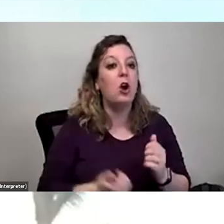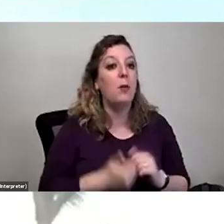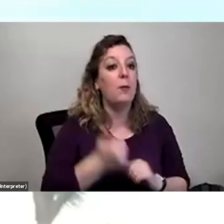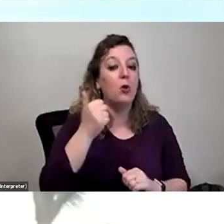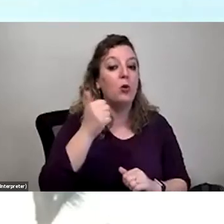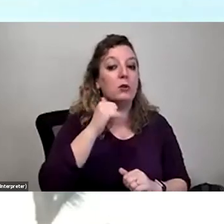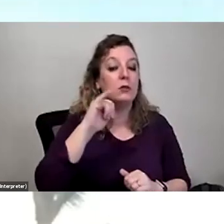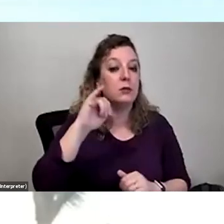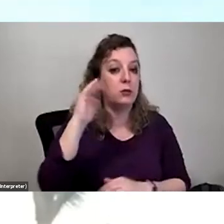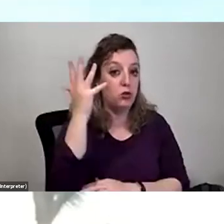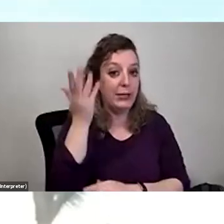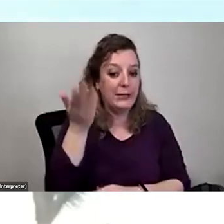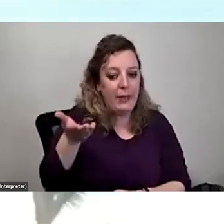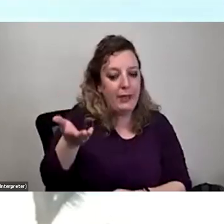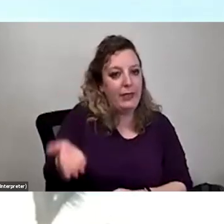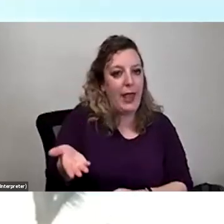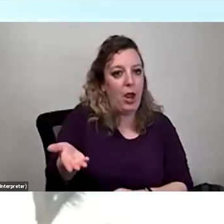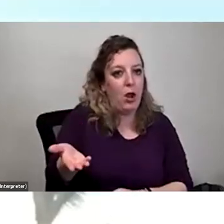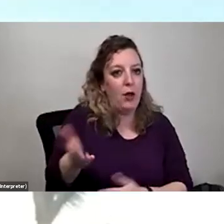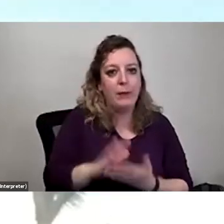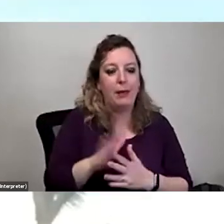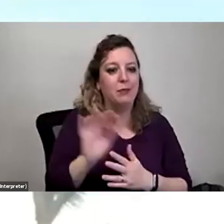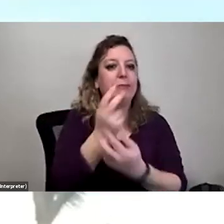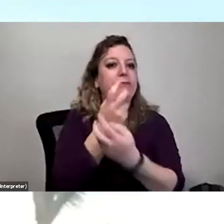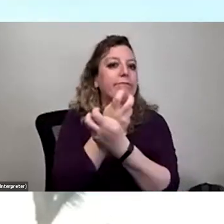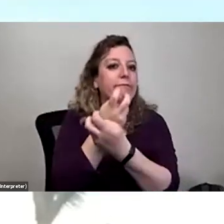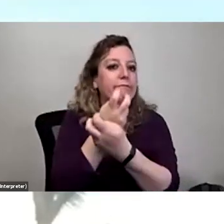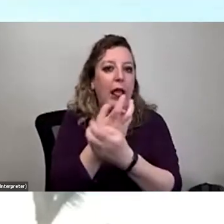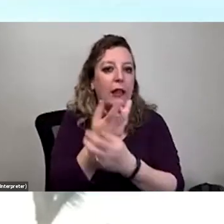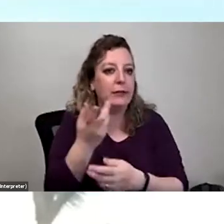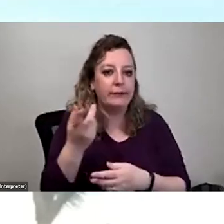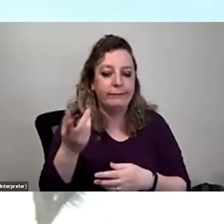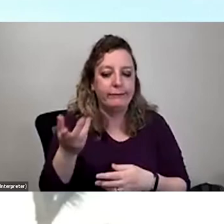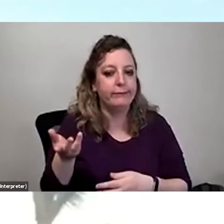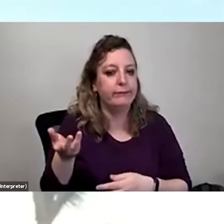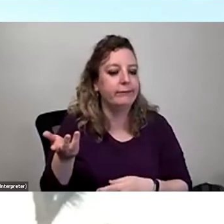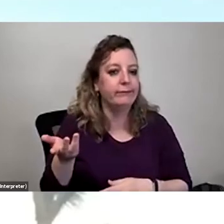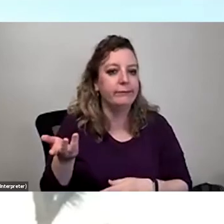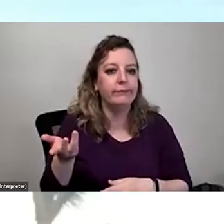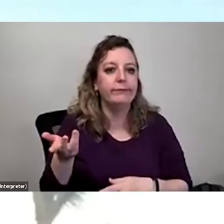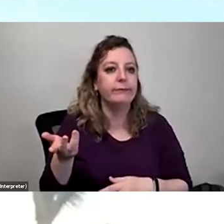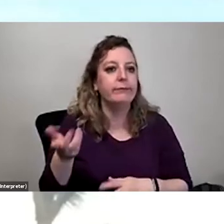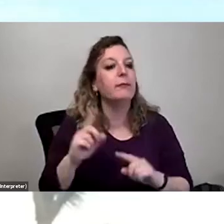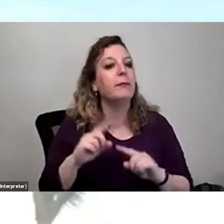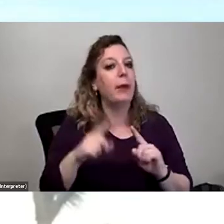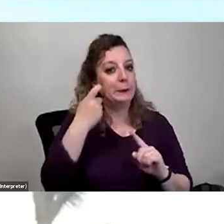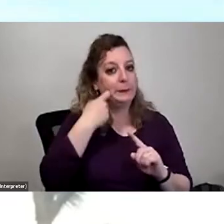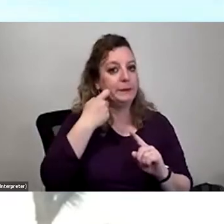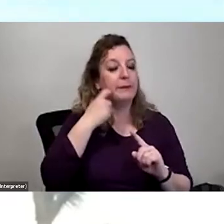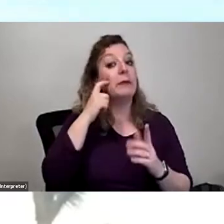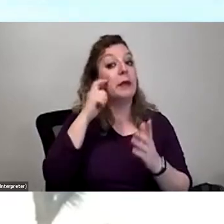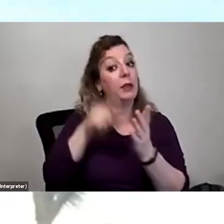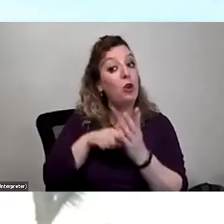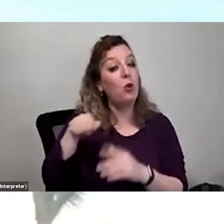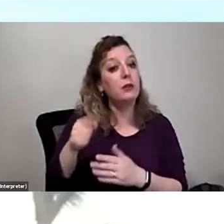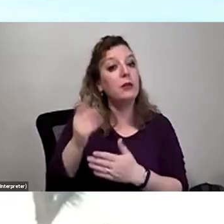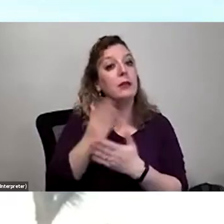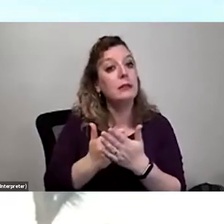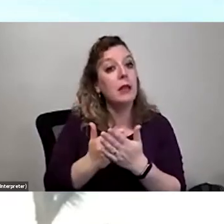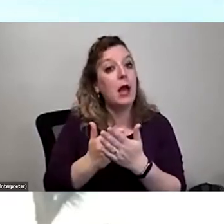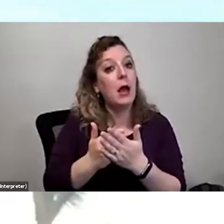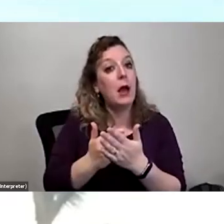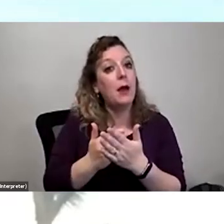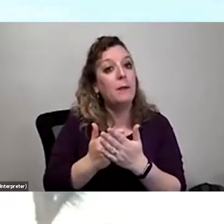Josh trees there have been just skeletal, just burned shells of their former selves. But lately I have noticed some little